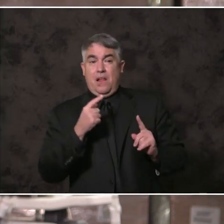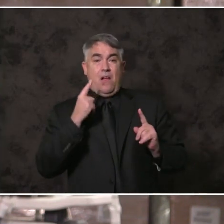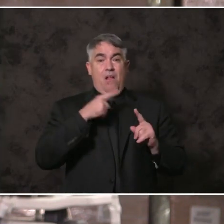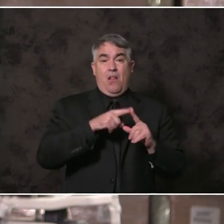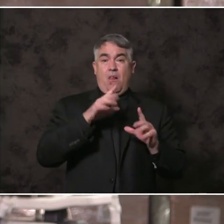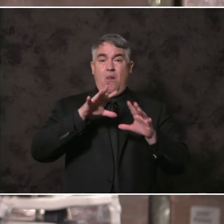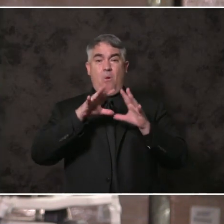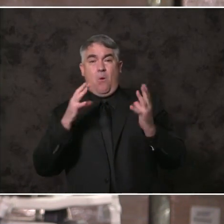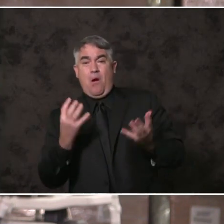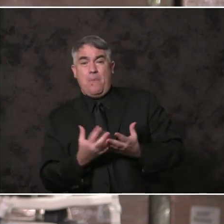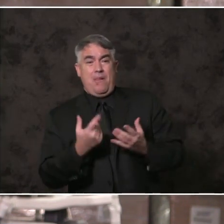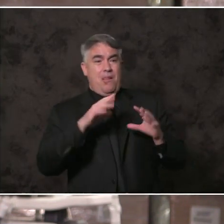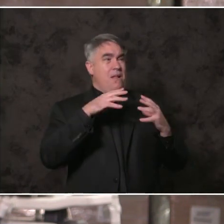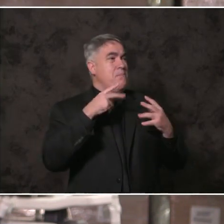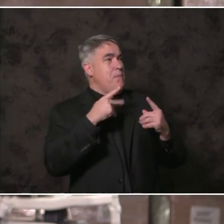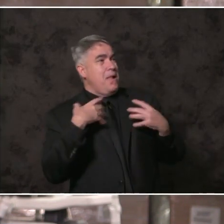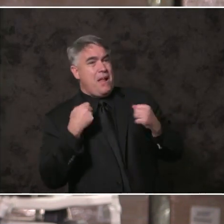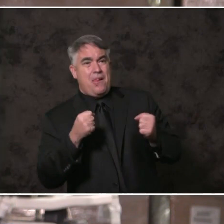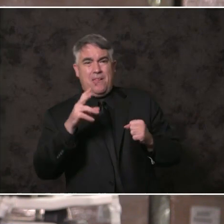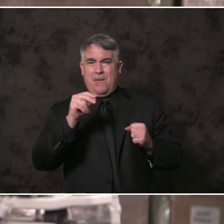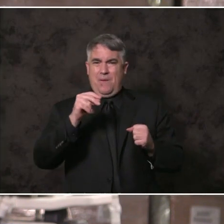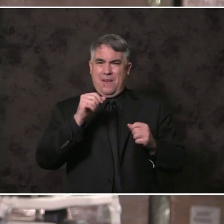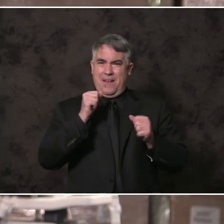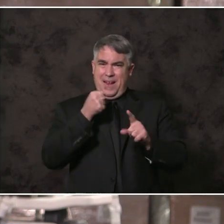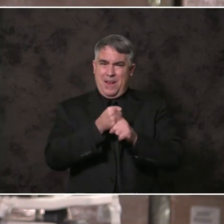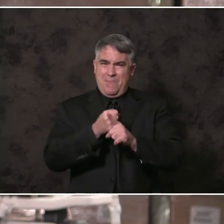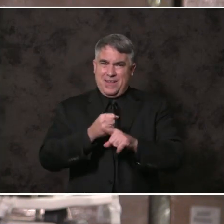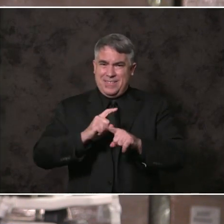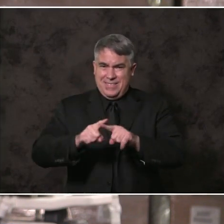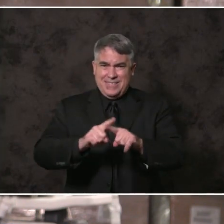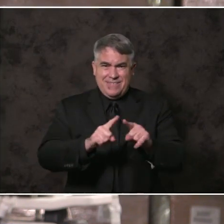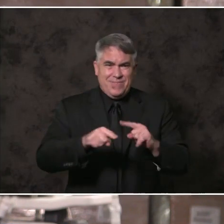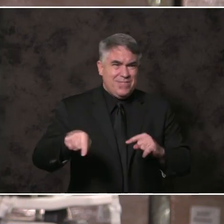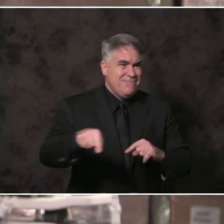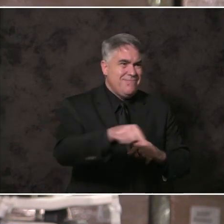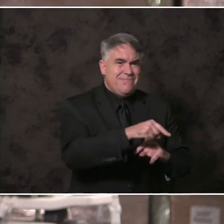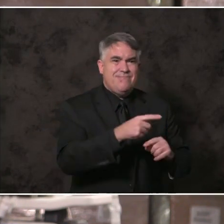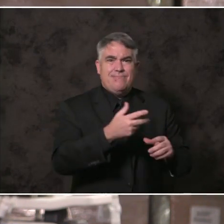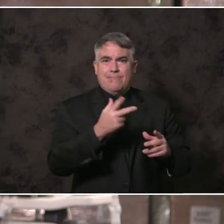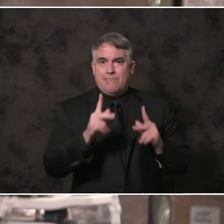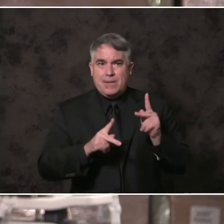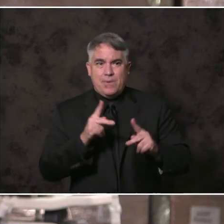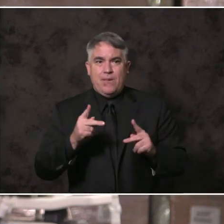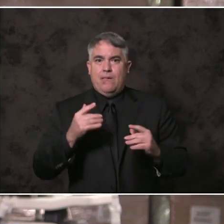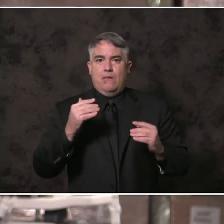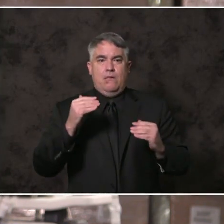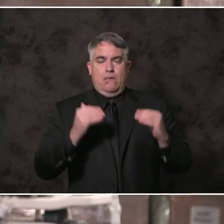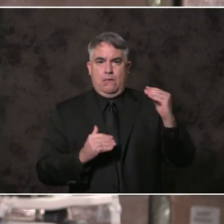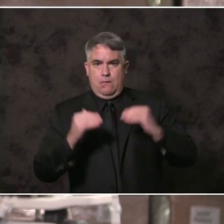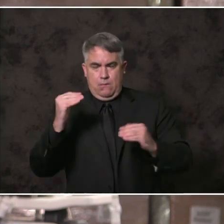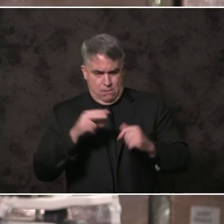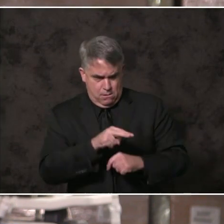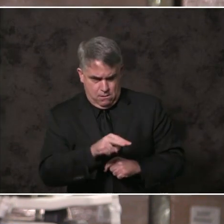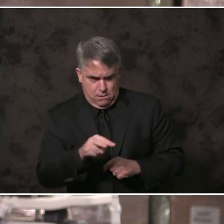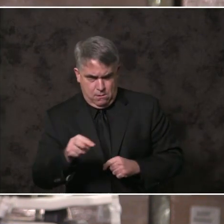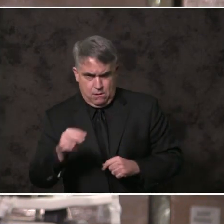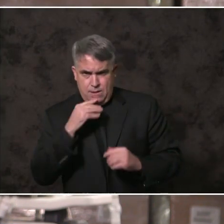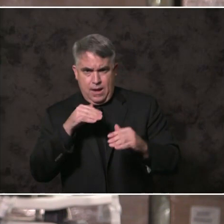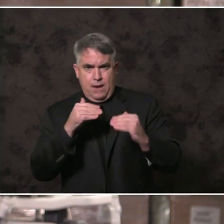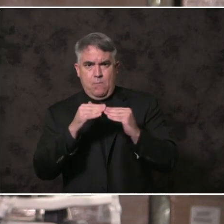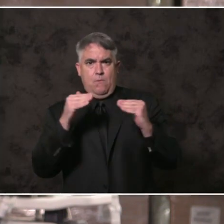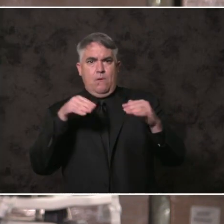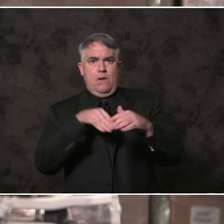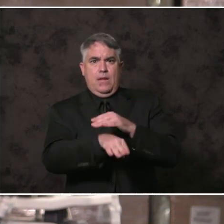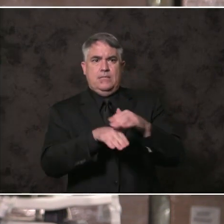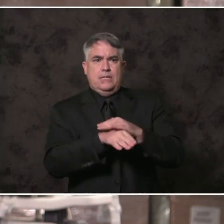pandemic. We see clearly there is a pandemic of inequality that we must stamp out. A pandemic of injustice that we